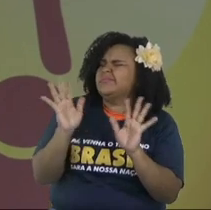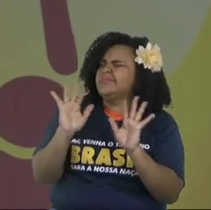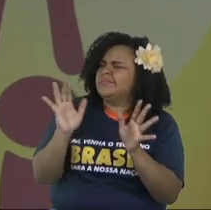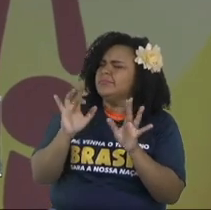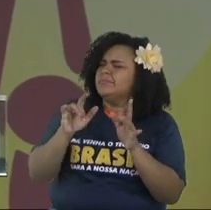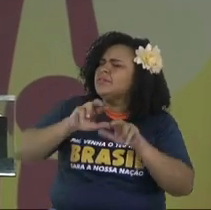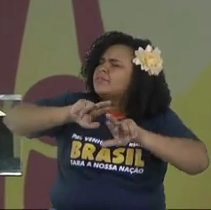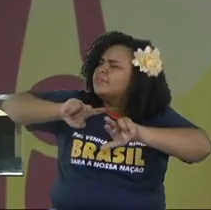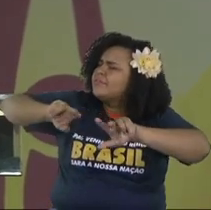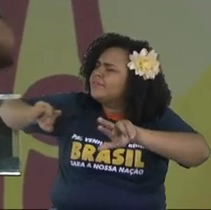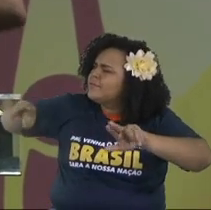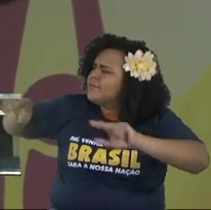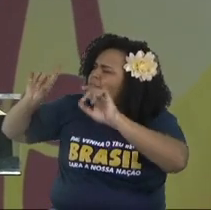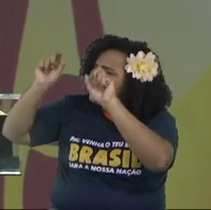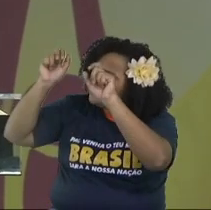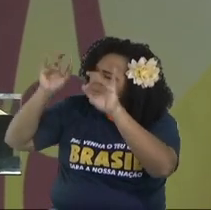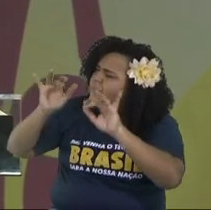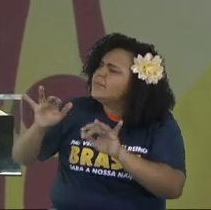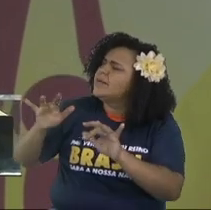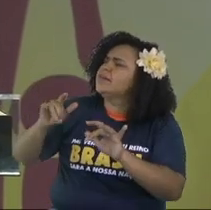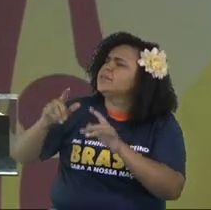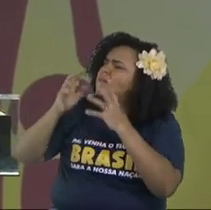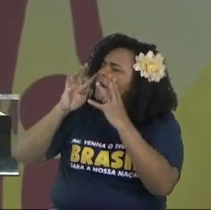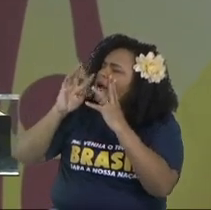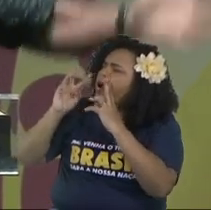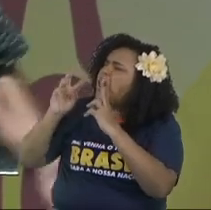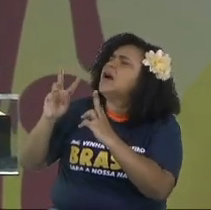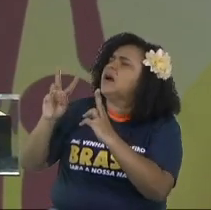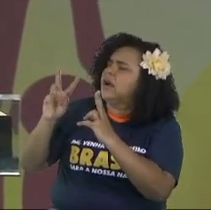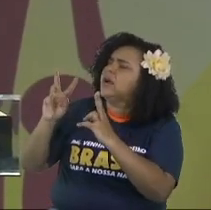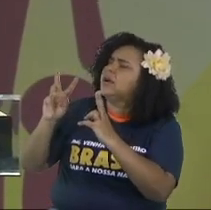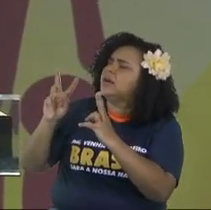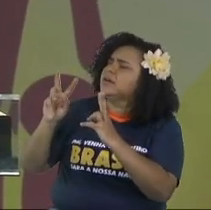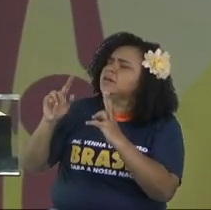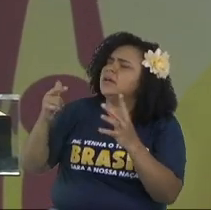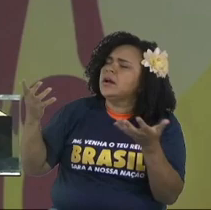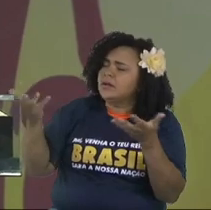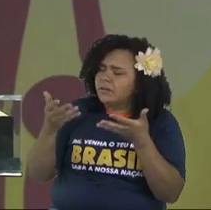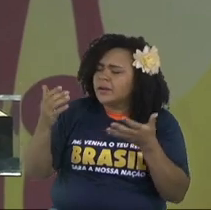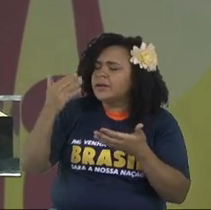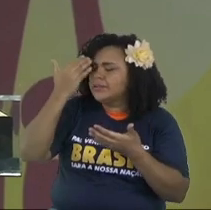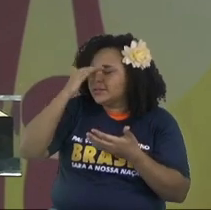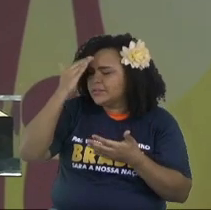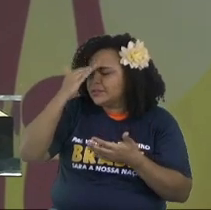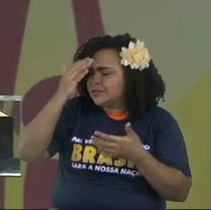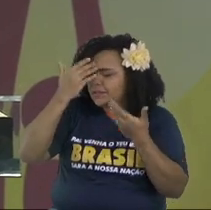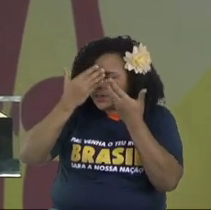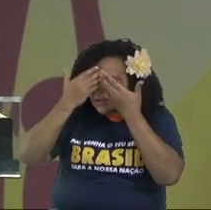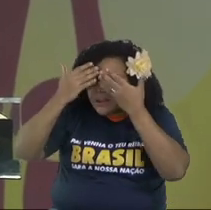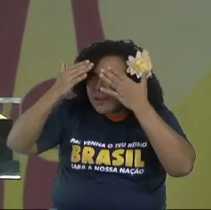and with this words they can come back to understand the whole thing